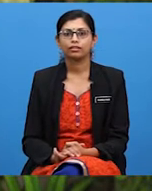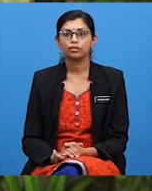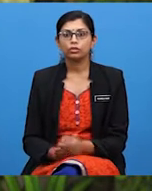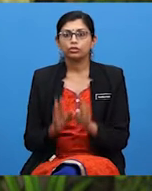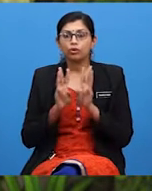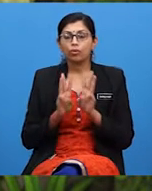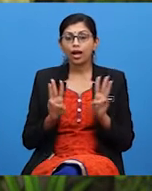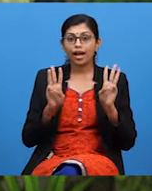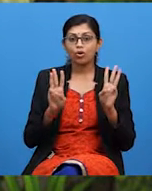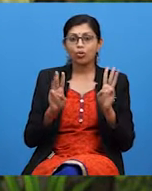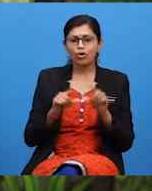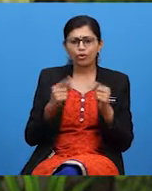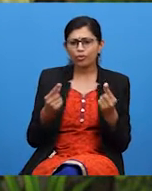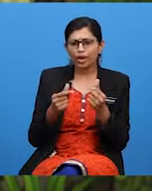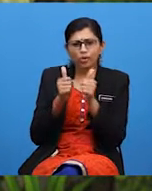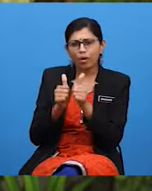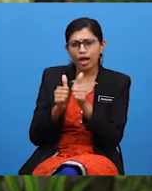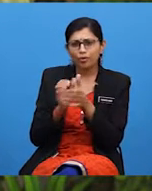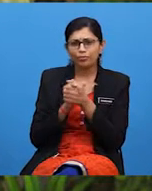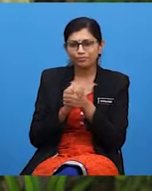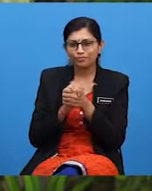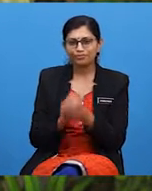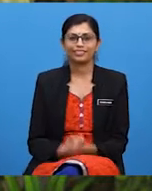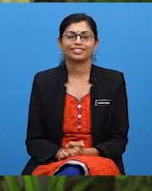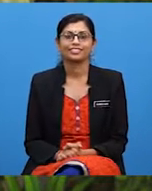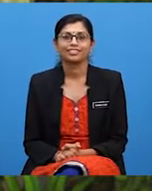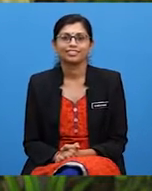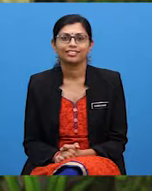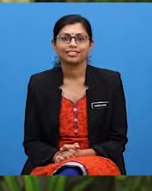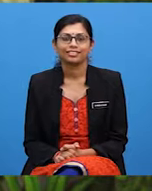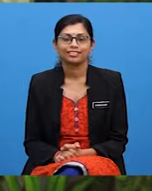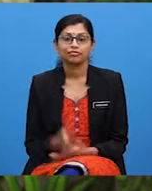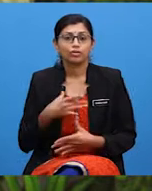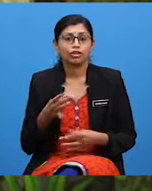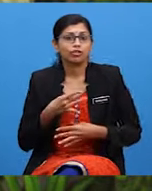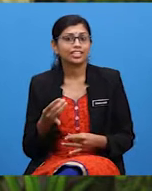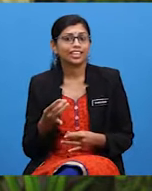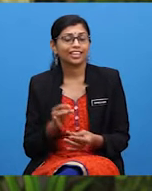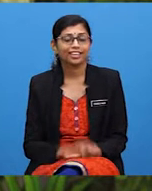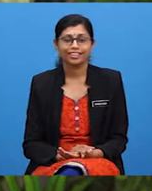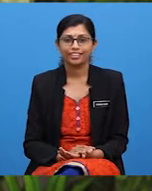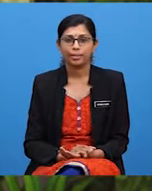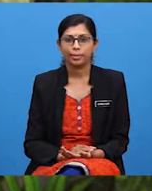Wow! This is great! The volunteering opportunity looks very interesting.